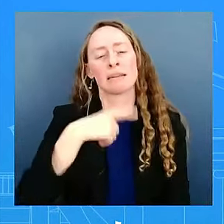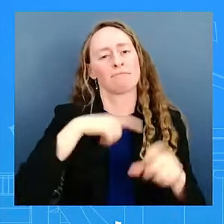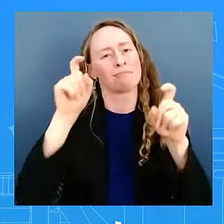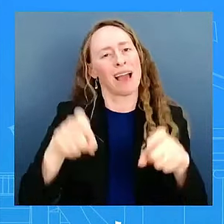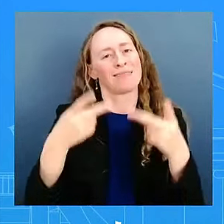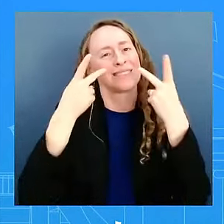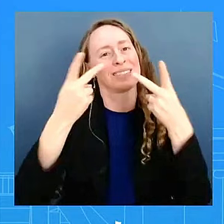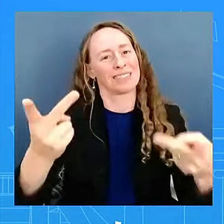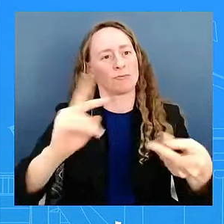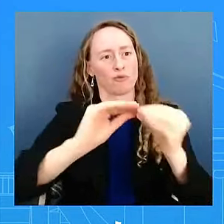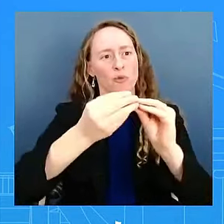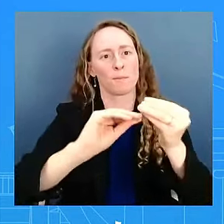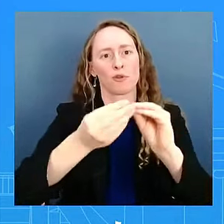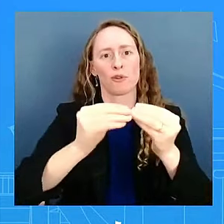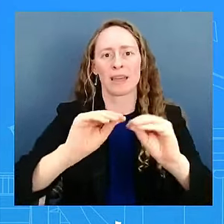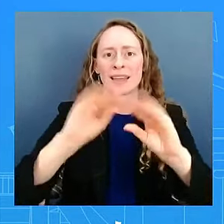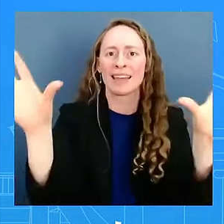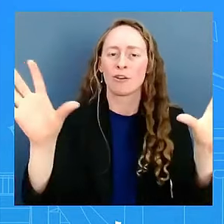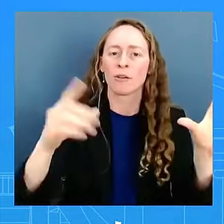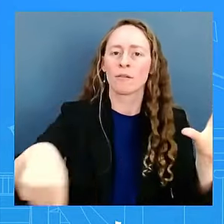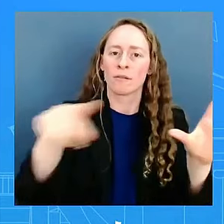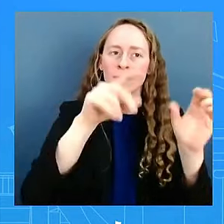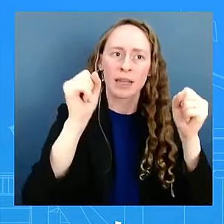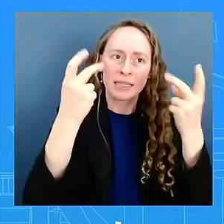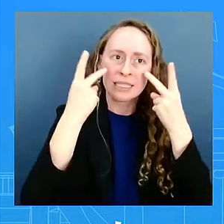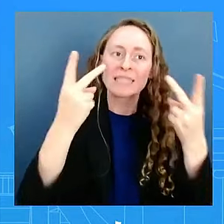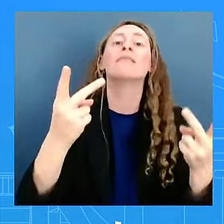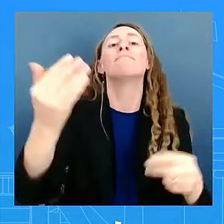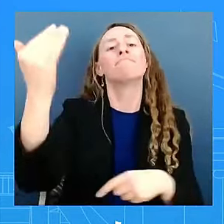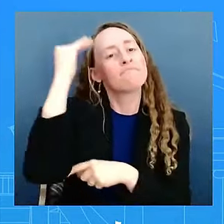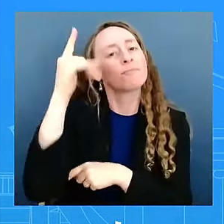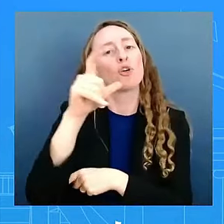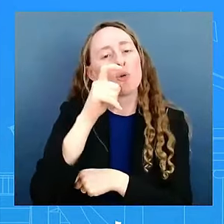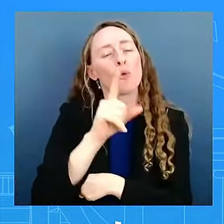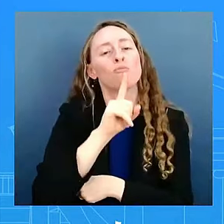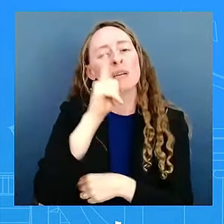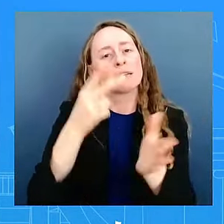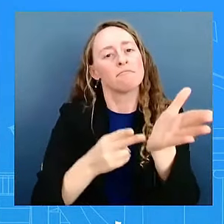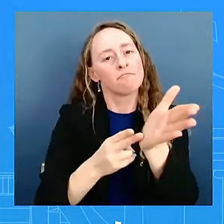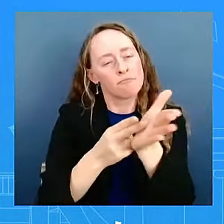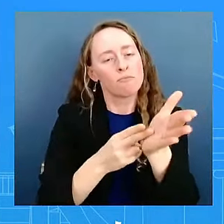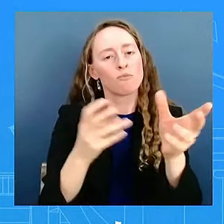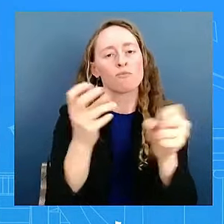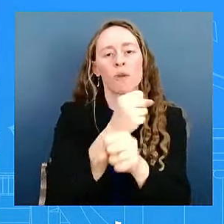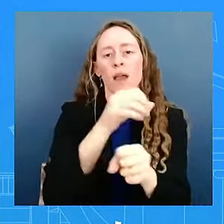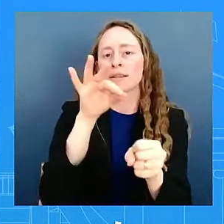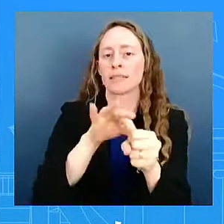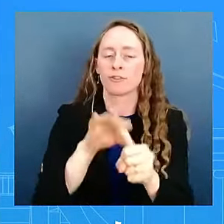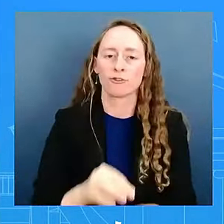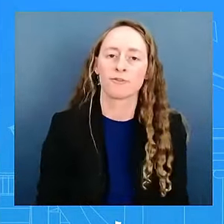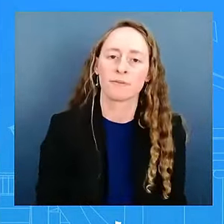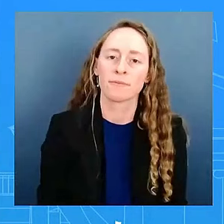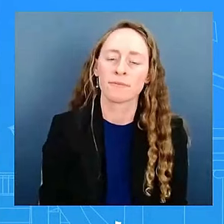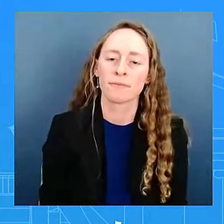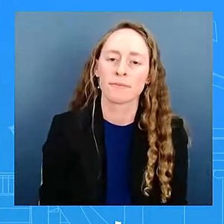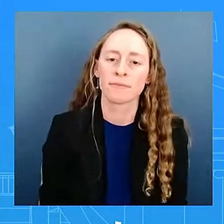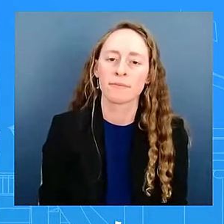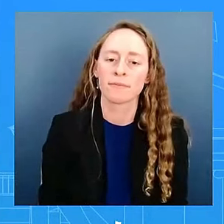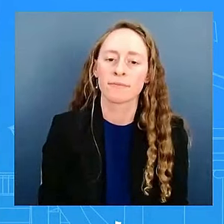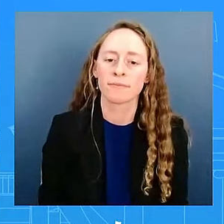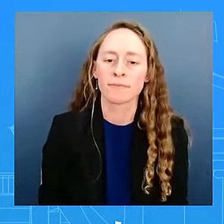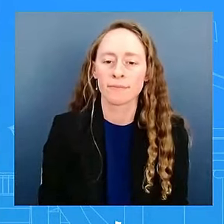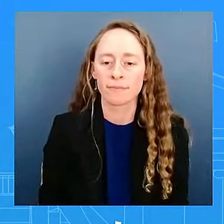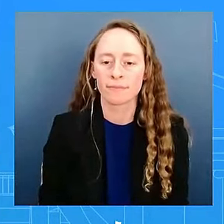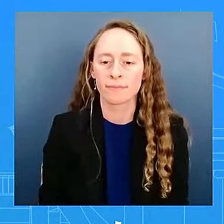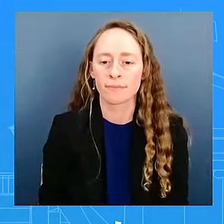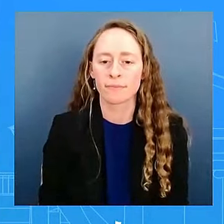results actually were. Okay, a couple more. Go ahead in the back. Hi, John. Two of the Jazeera journalists were killed today in Gaza, Esmail al-Ghul